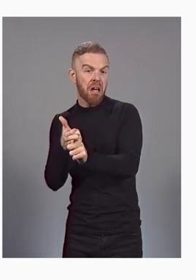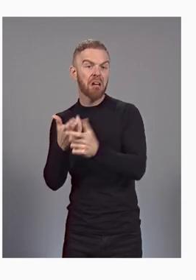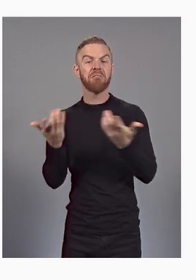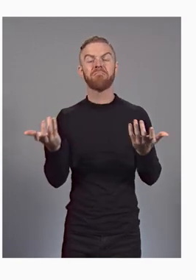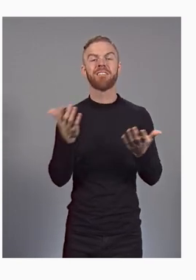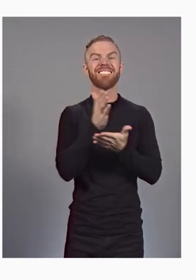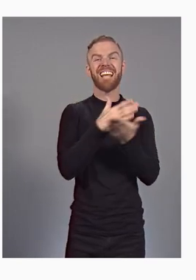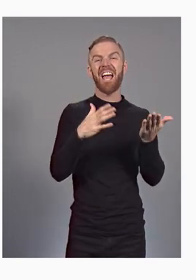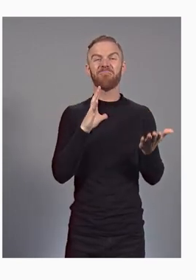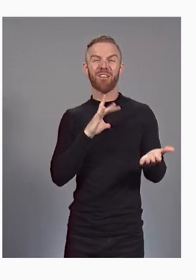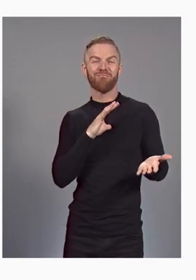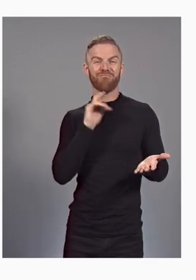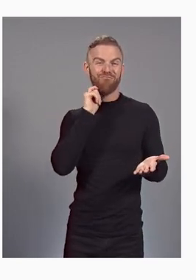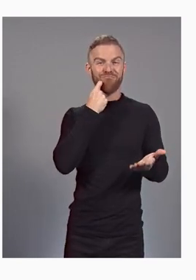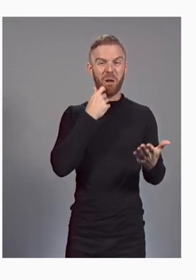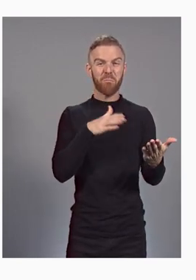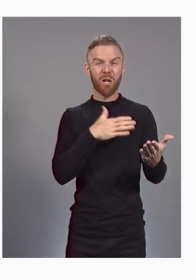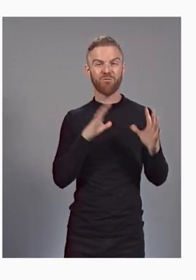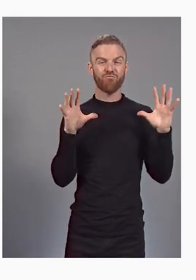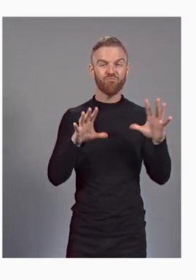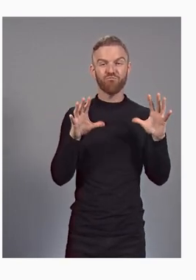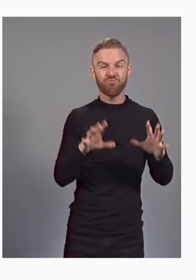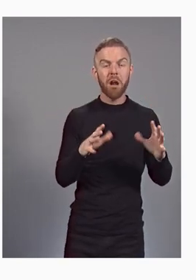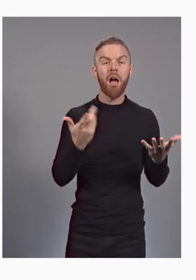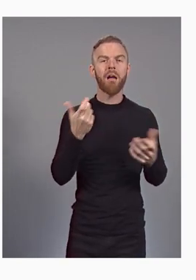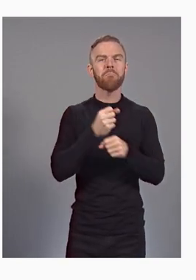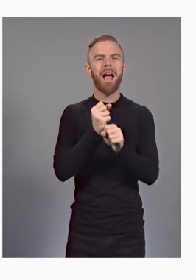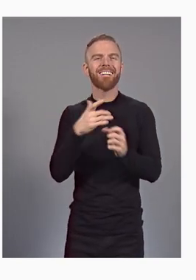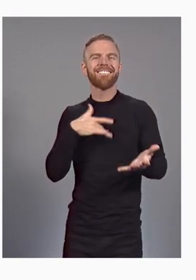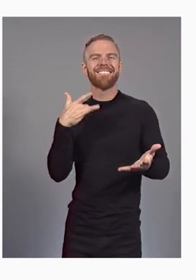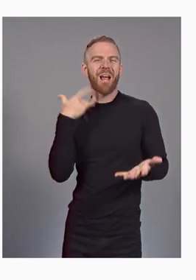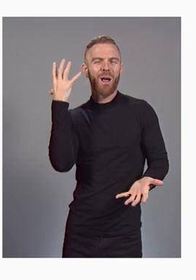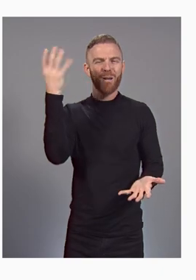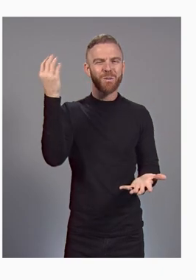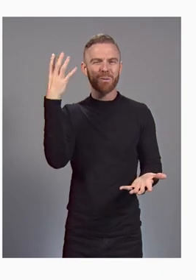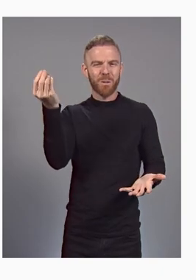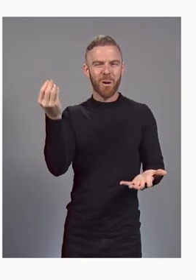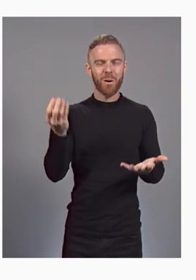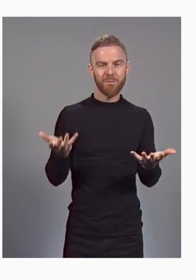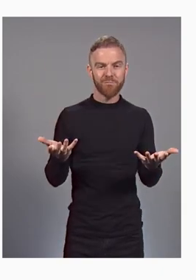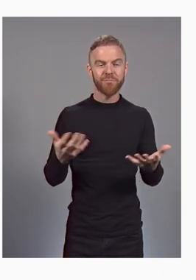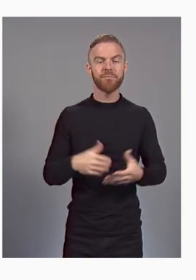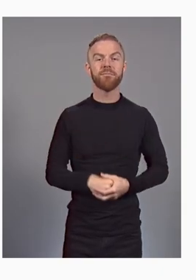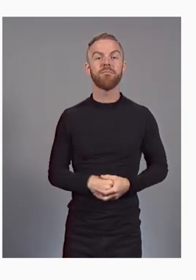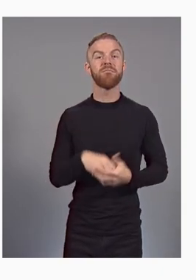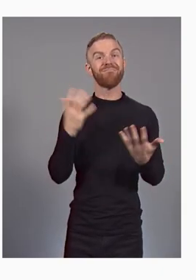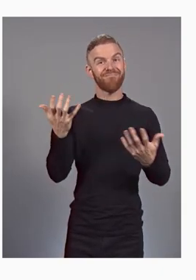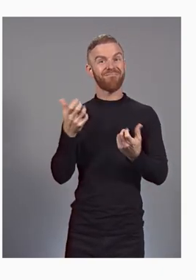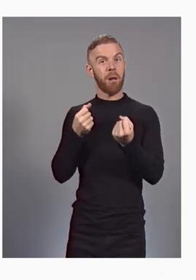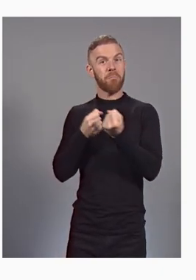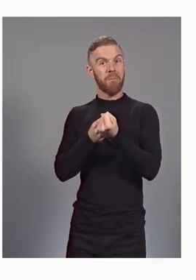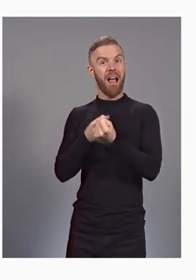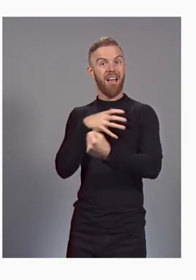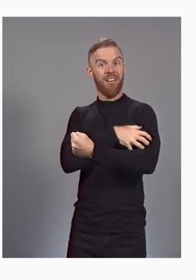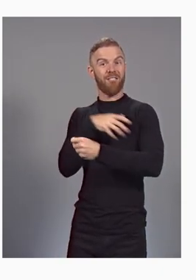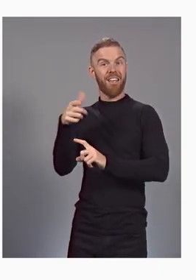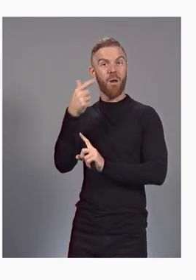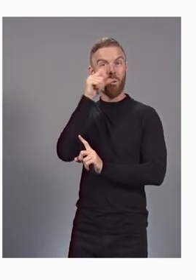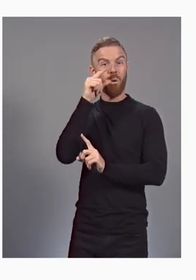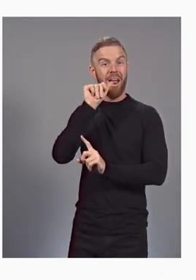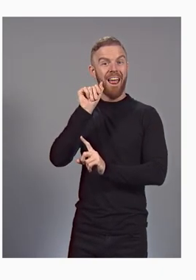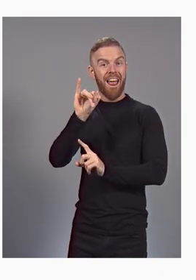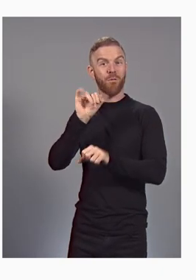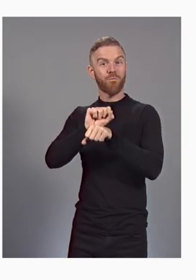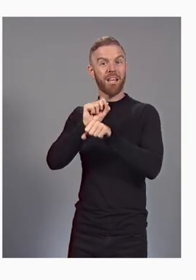outdoorsy, and maybe add some upbeat music. With the power of Google AI, Workspace takes